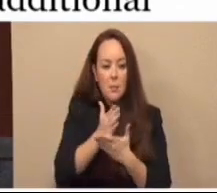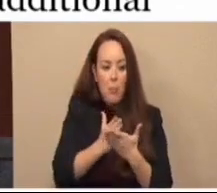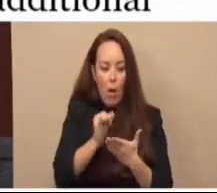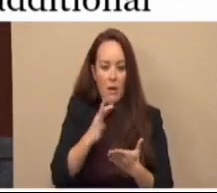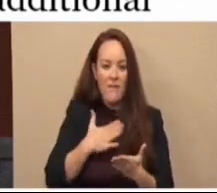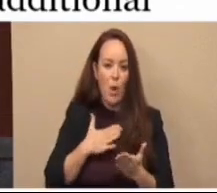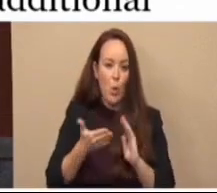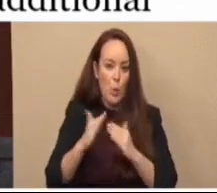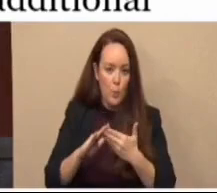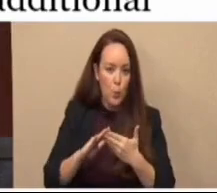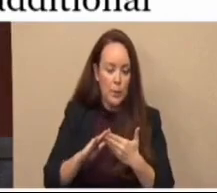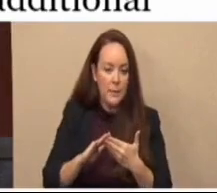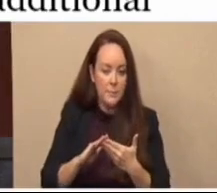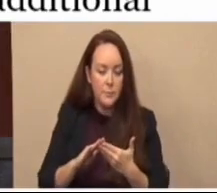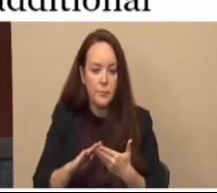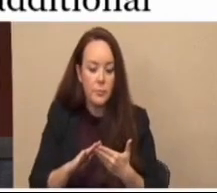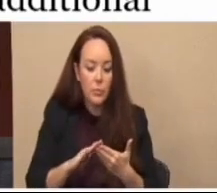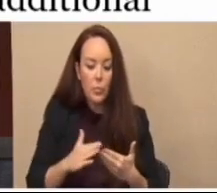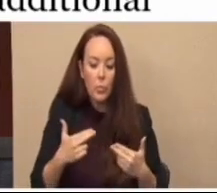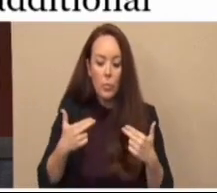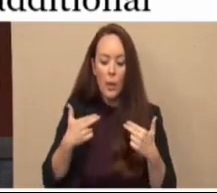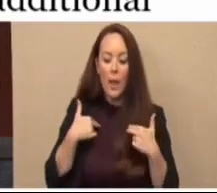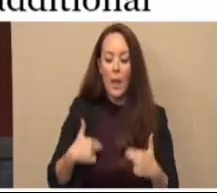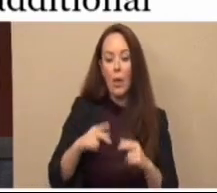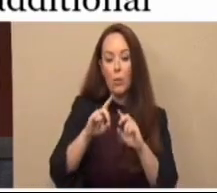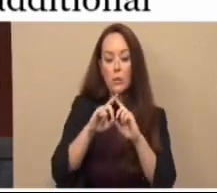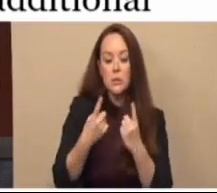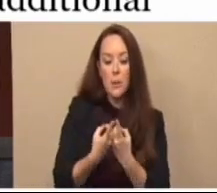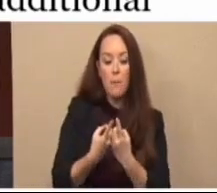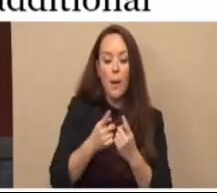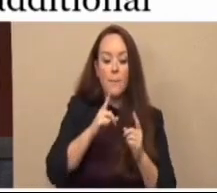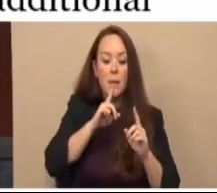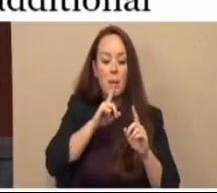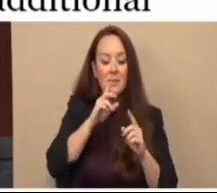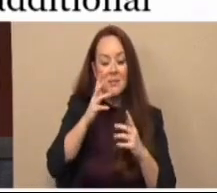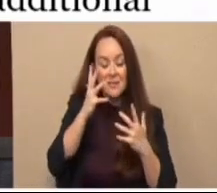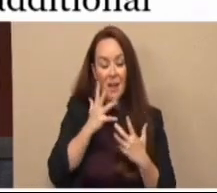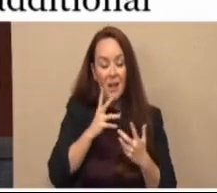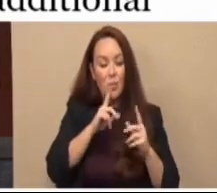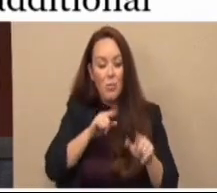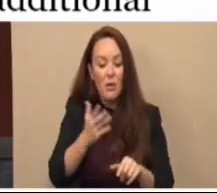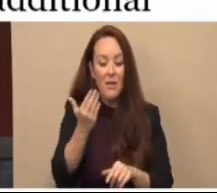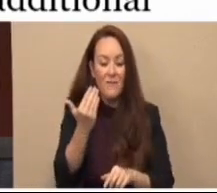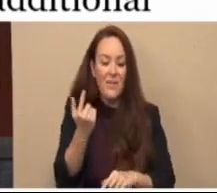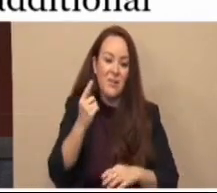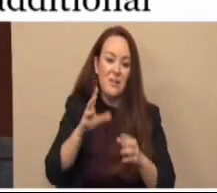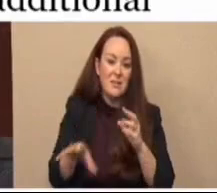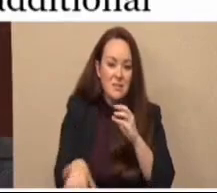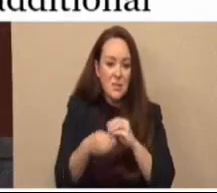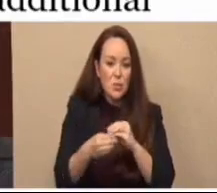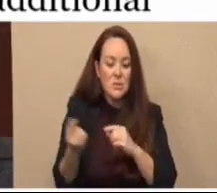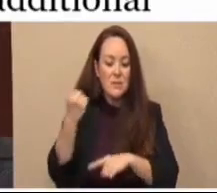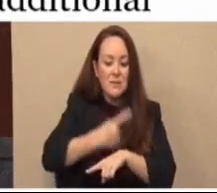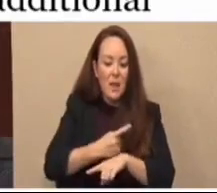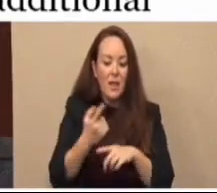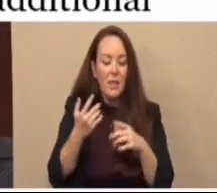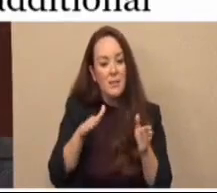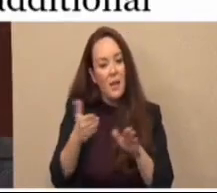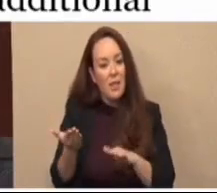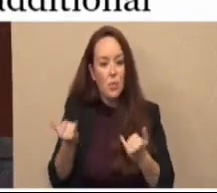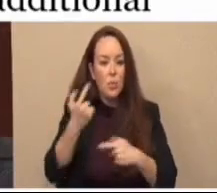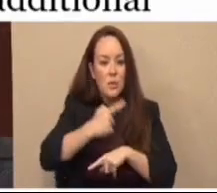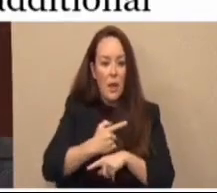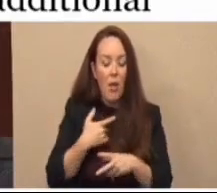our community. Health Department's salary reported 15 additional deaths today. Our total,